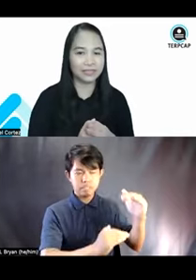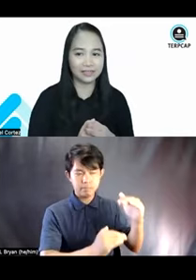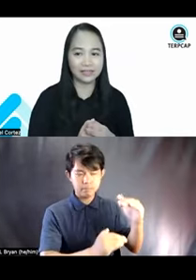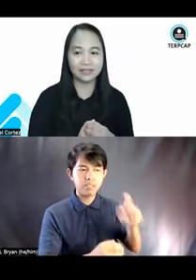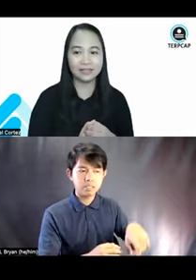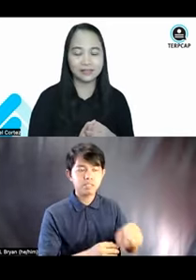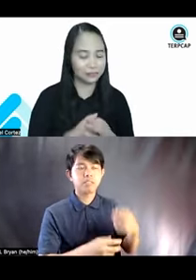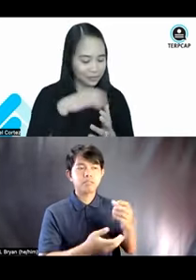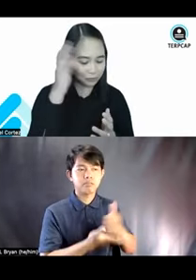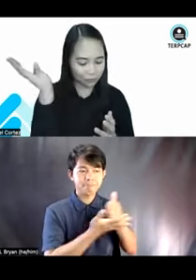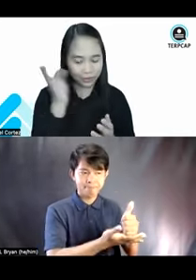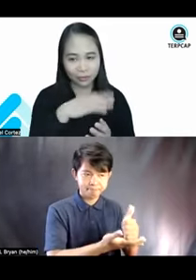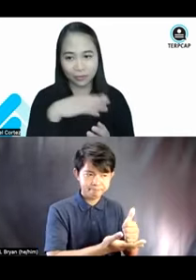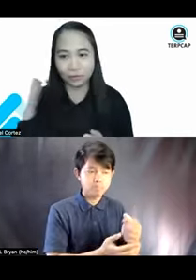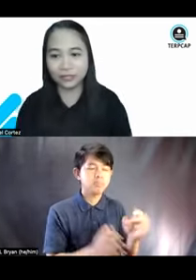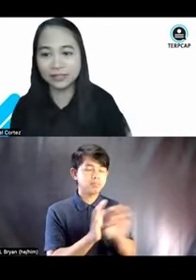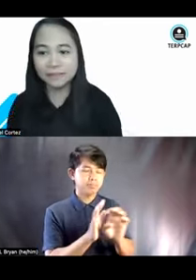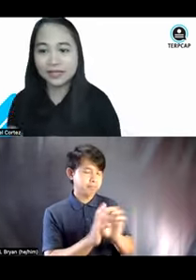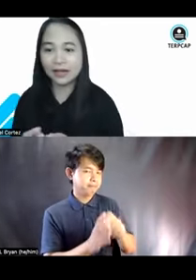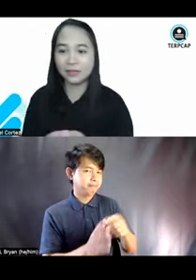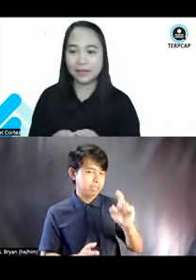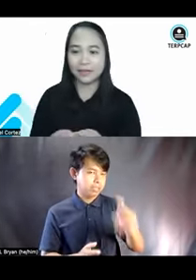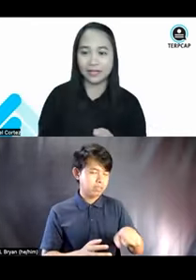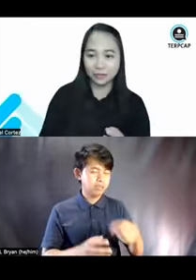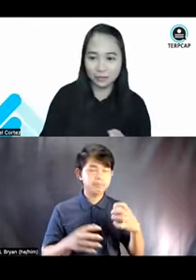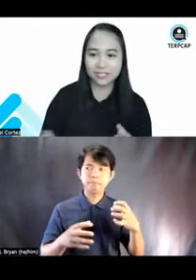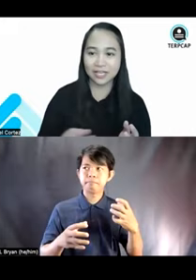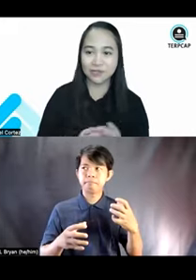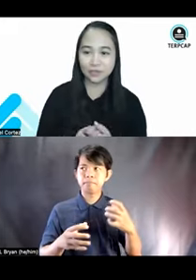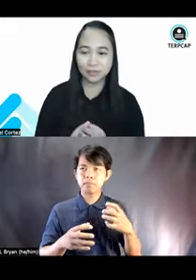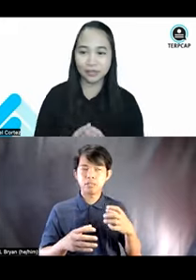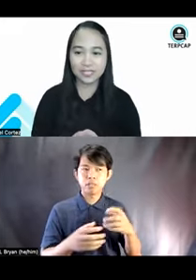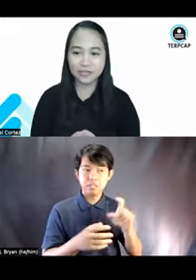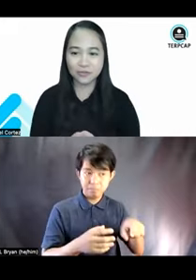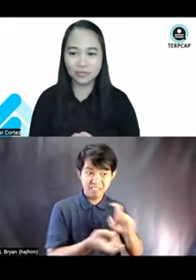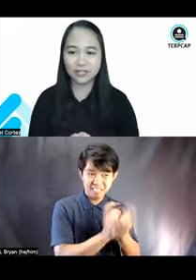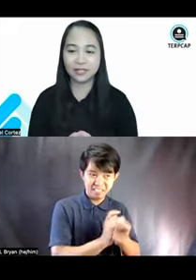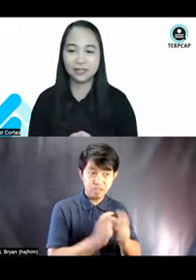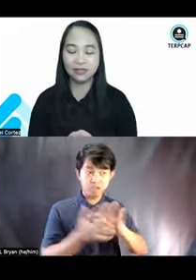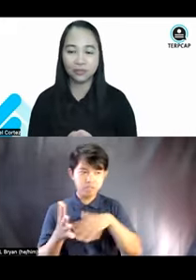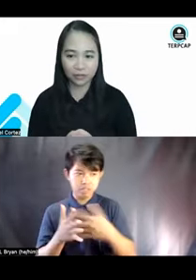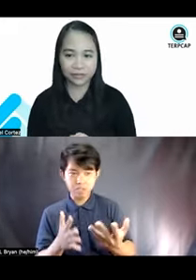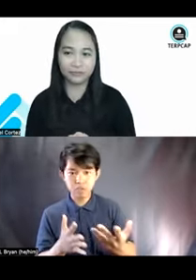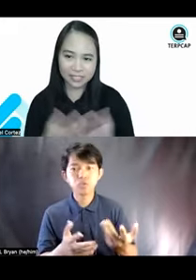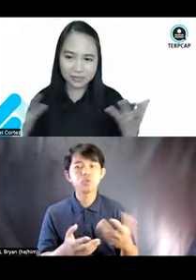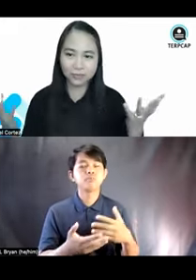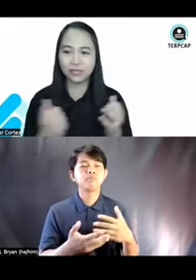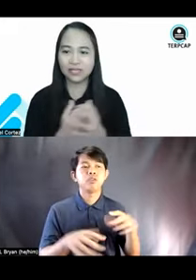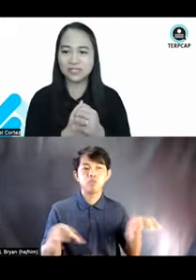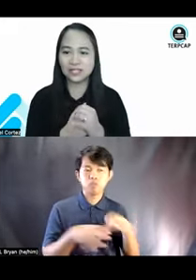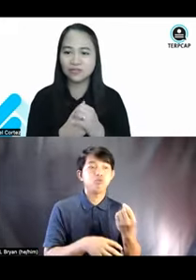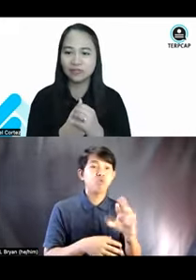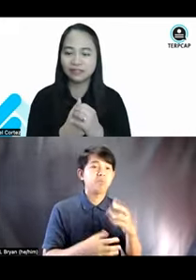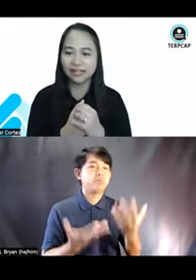accommodated. Uh, do we need to work on, um, a new schedule, work schedule? Can we work on a flexible